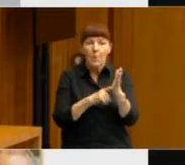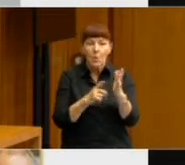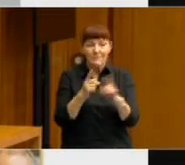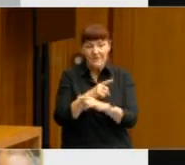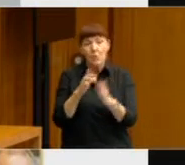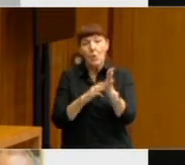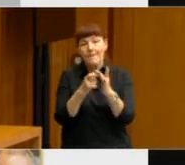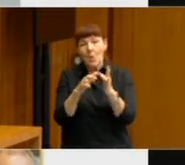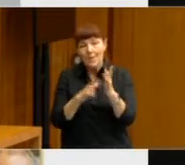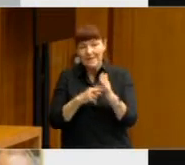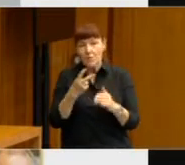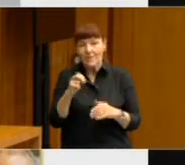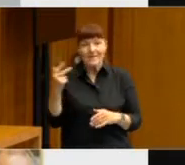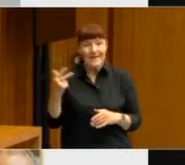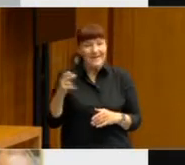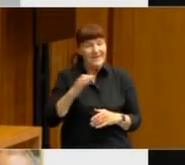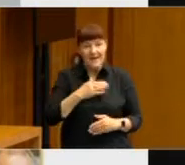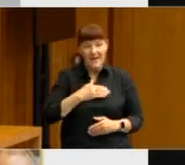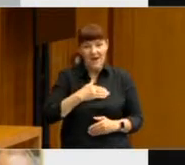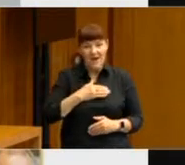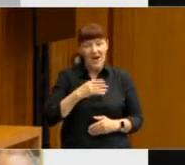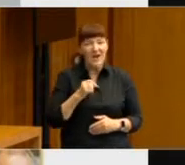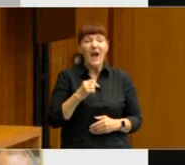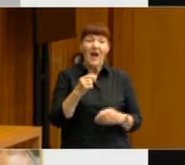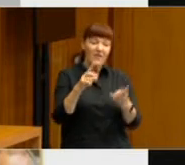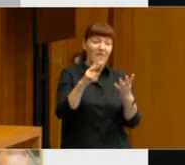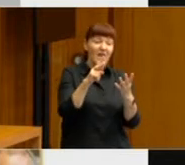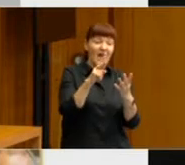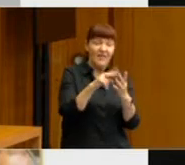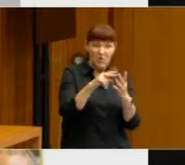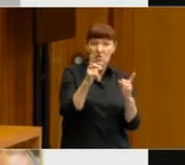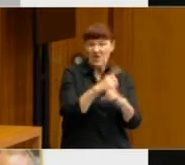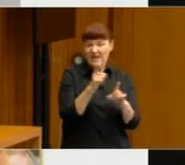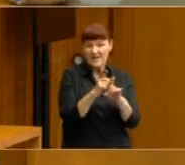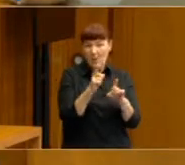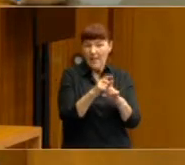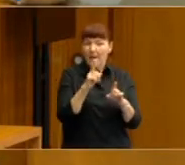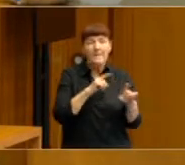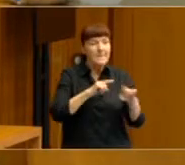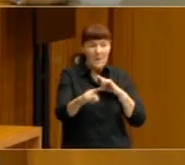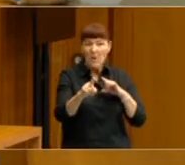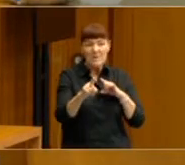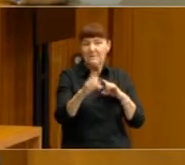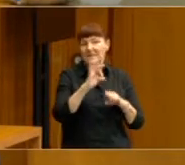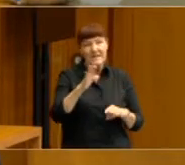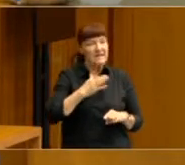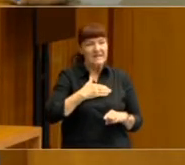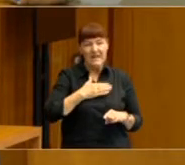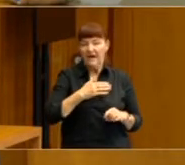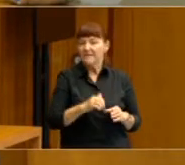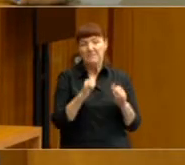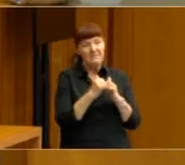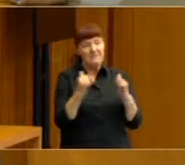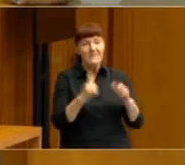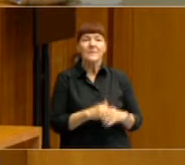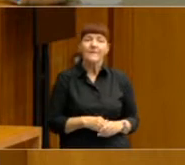and slightly more ambiguous over the other two changes. But still, there was a majority who disapproved of it. We asked a